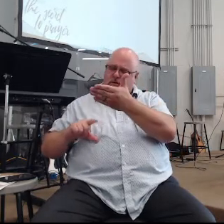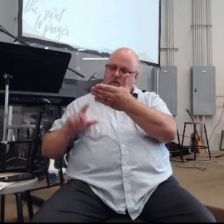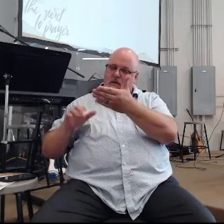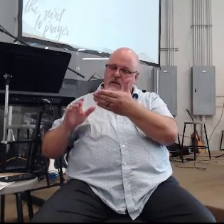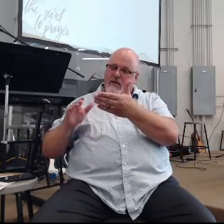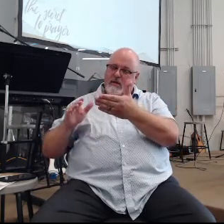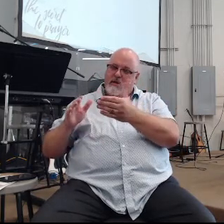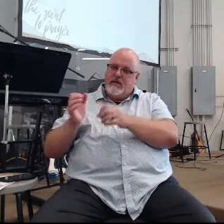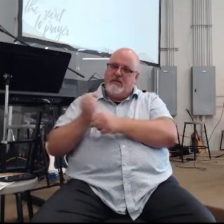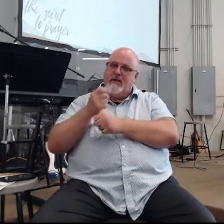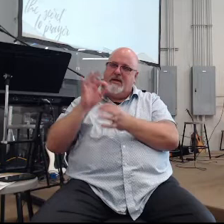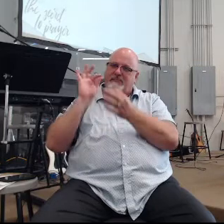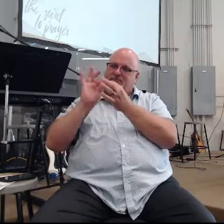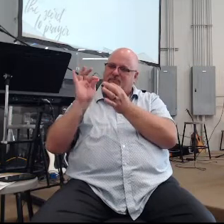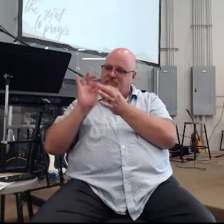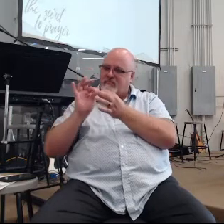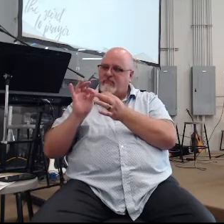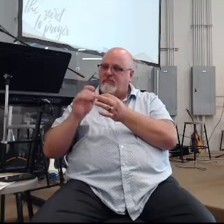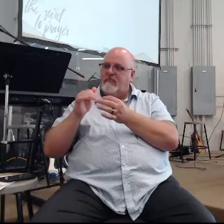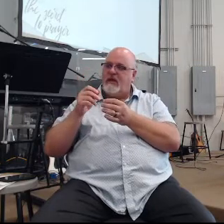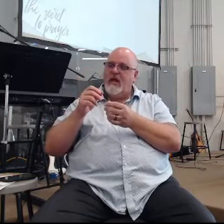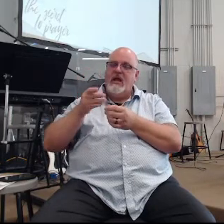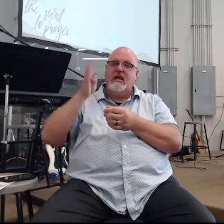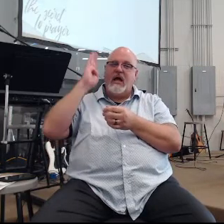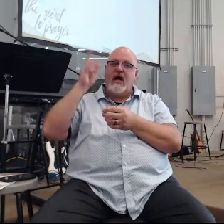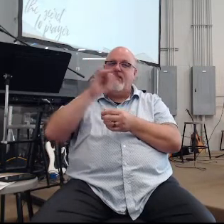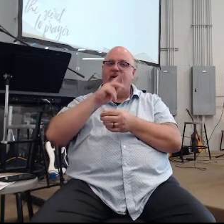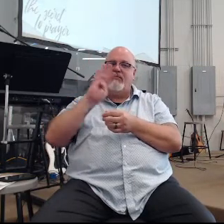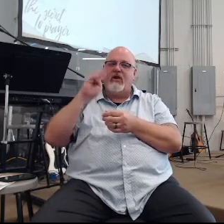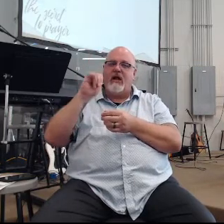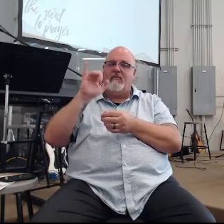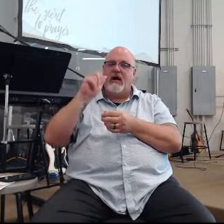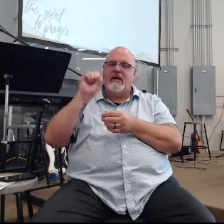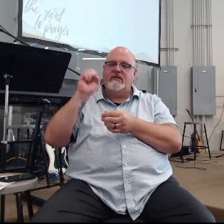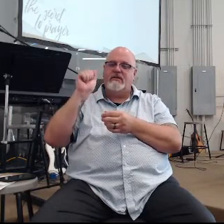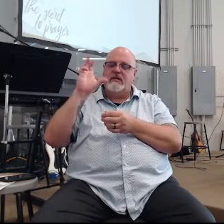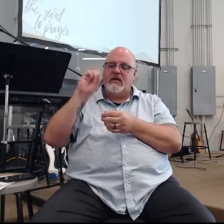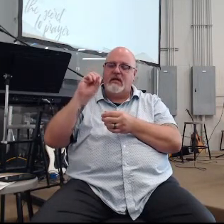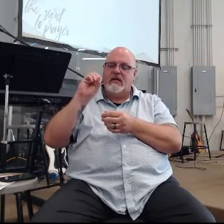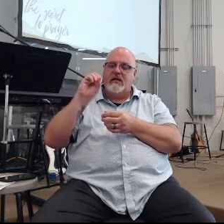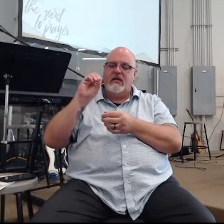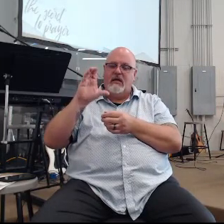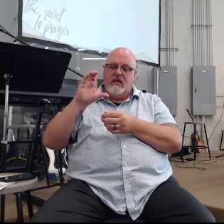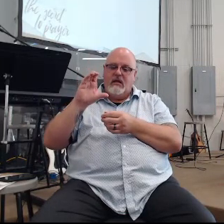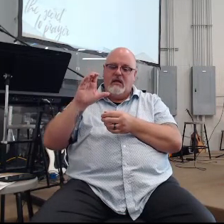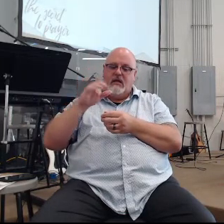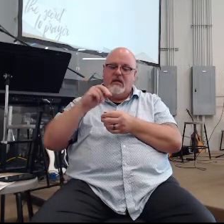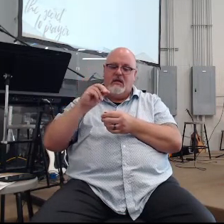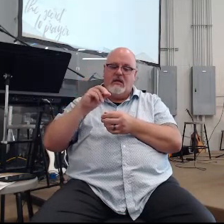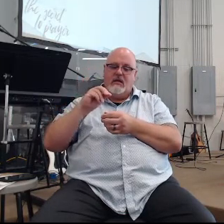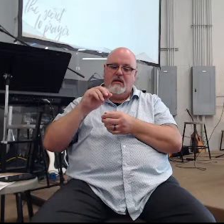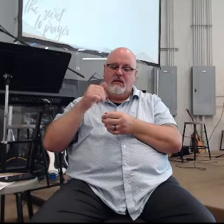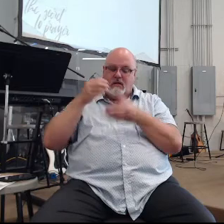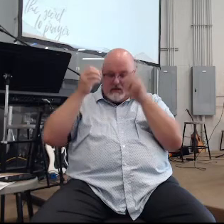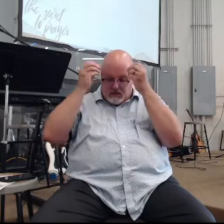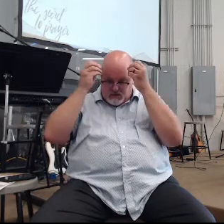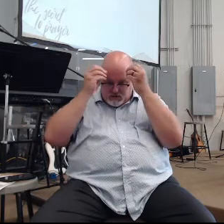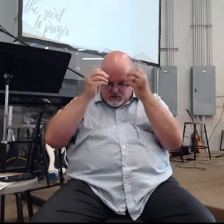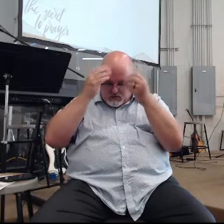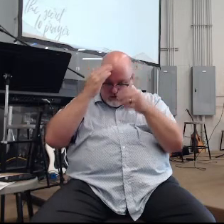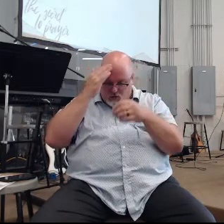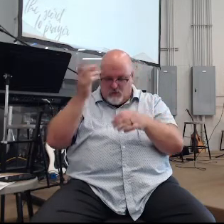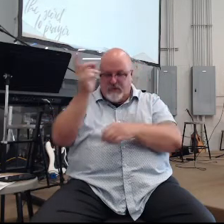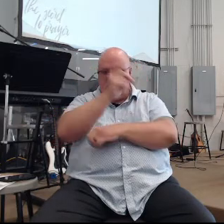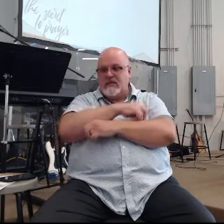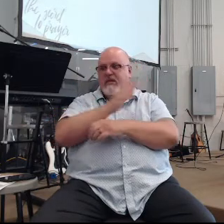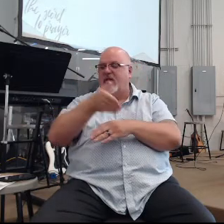to make it specific God of Abraham Isaac and Israel which is Jacob let it be known this day that you are God in